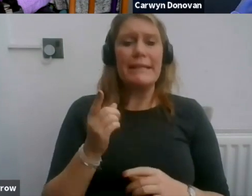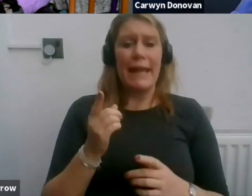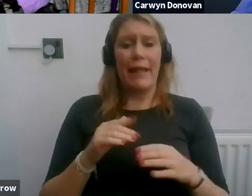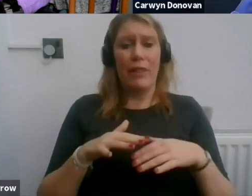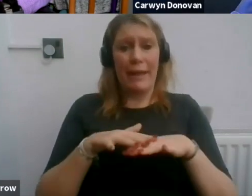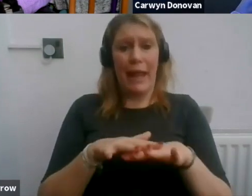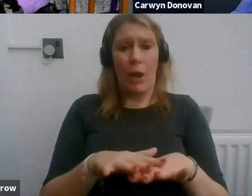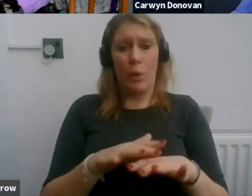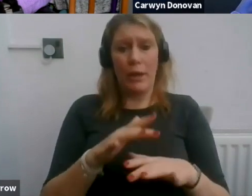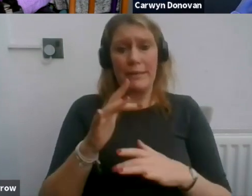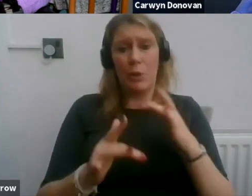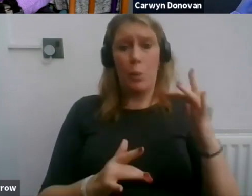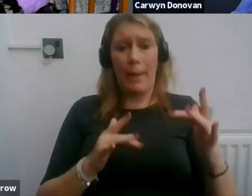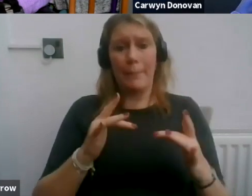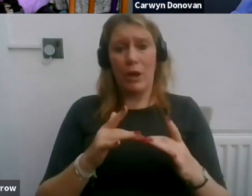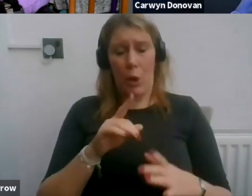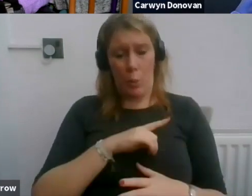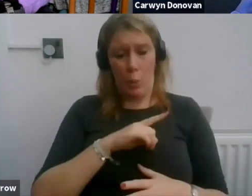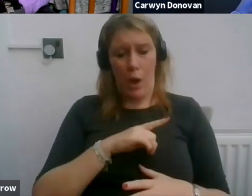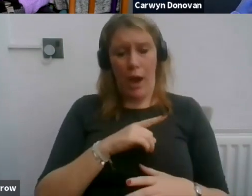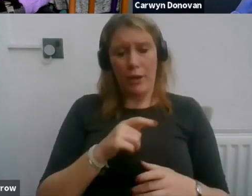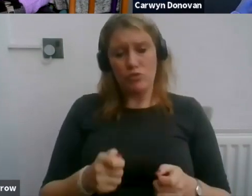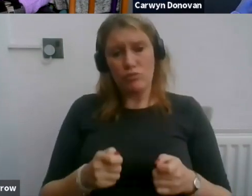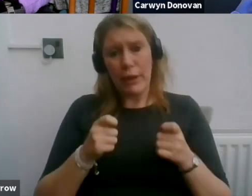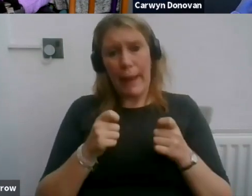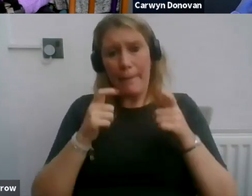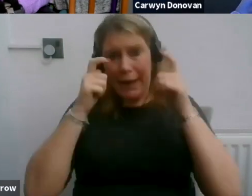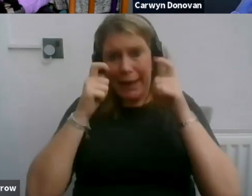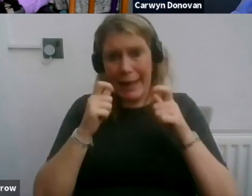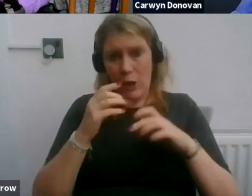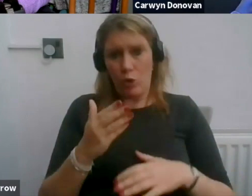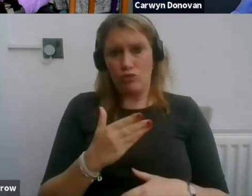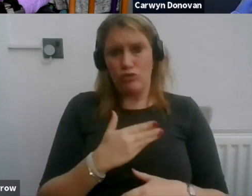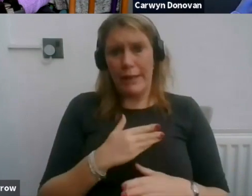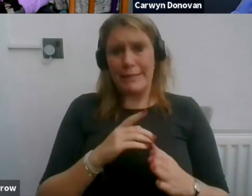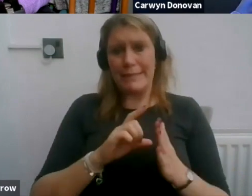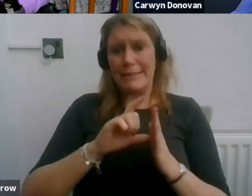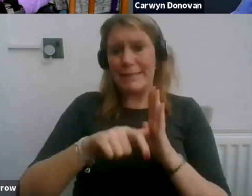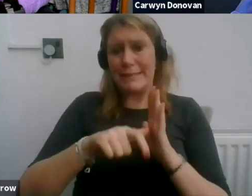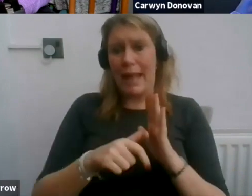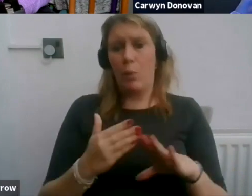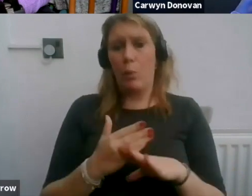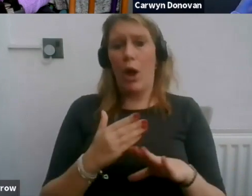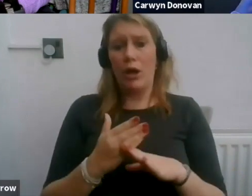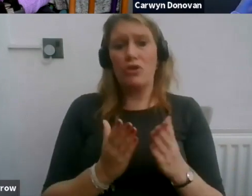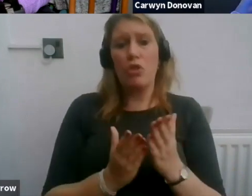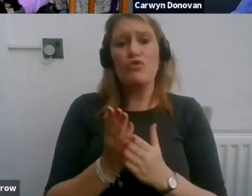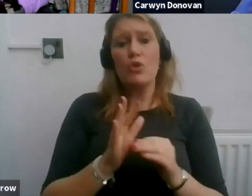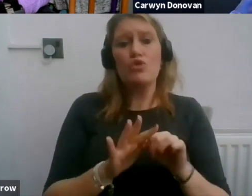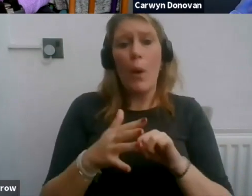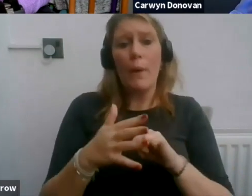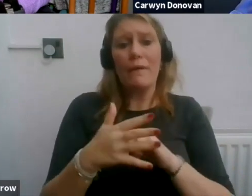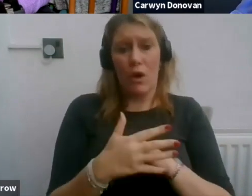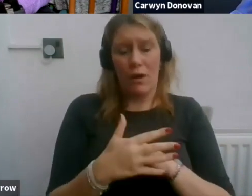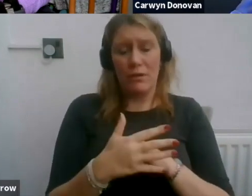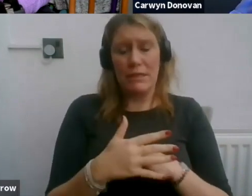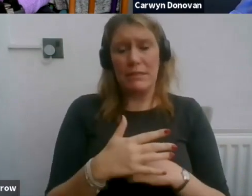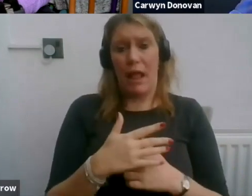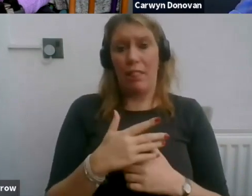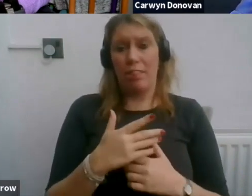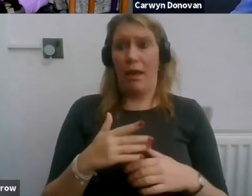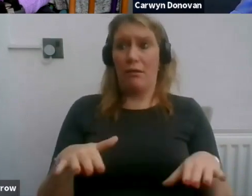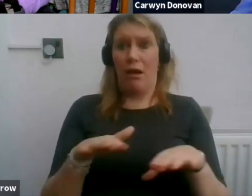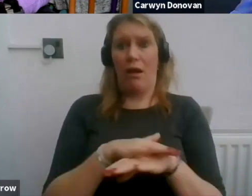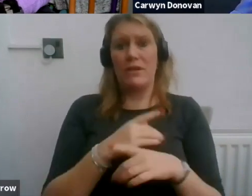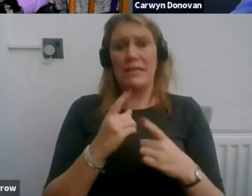address legal rights to disabled workers during COVID-19, which covered issues such as furlough,